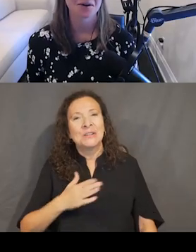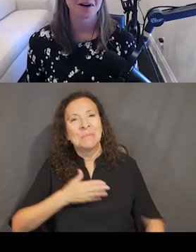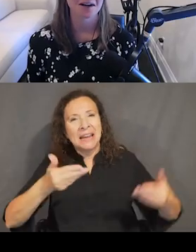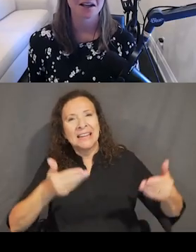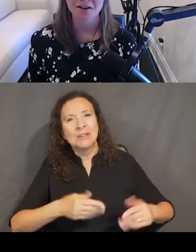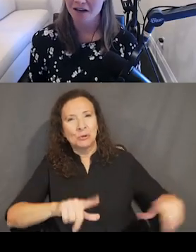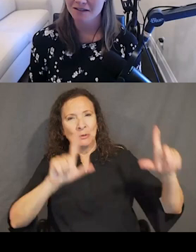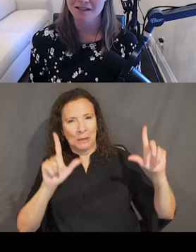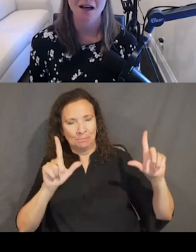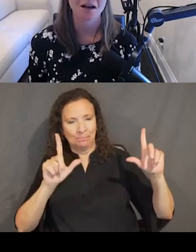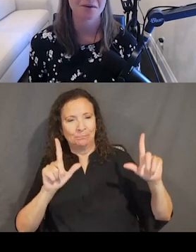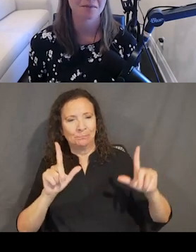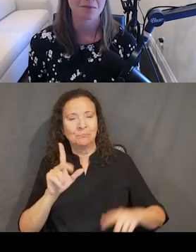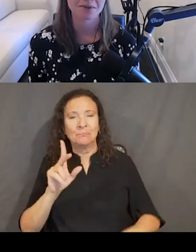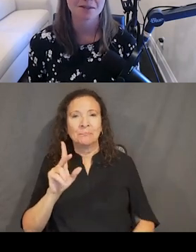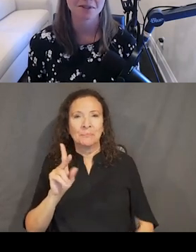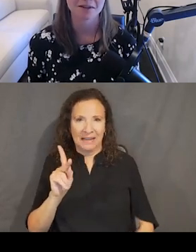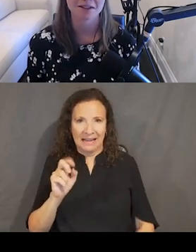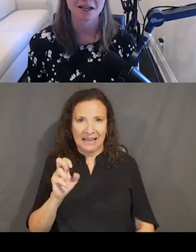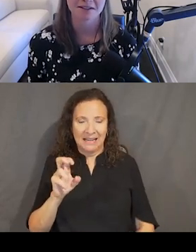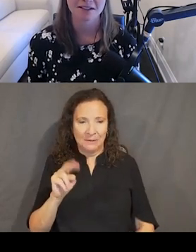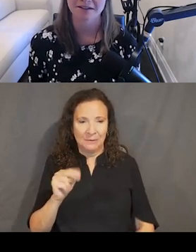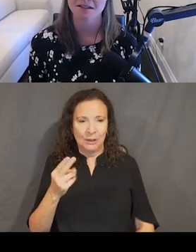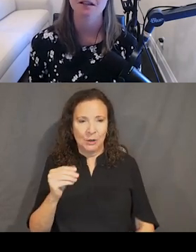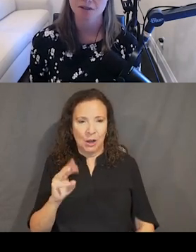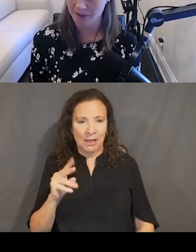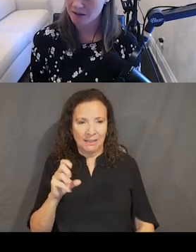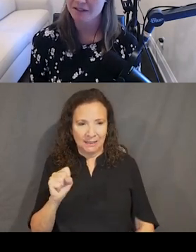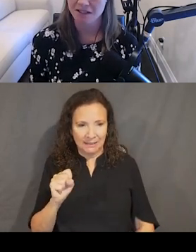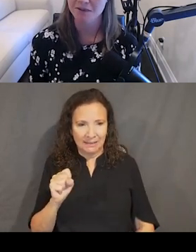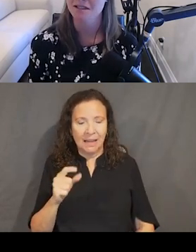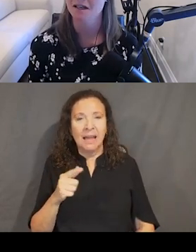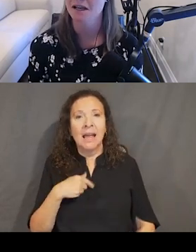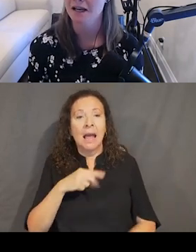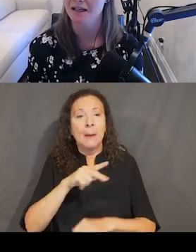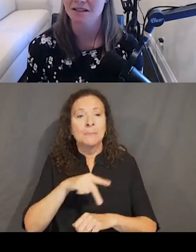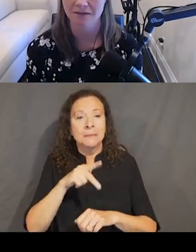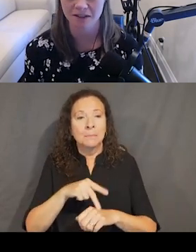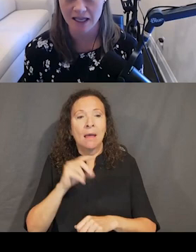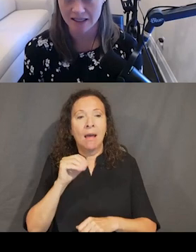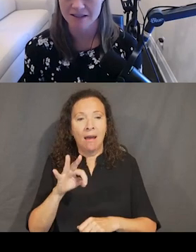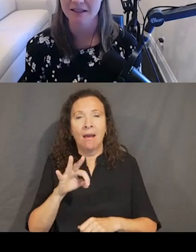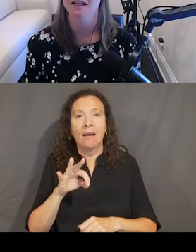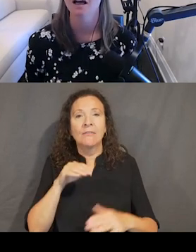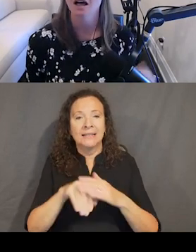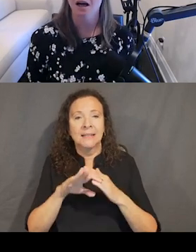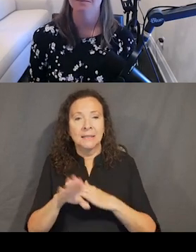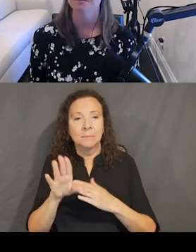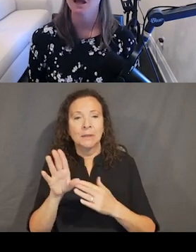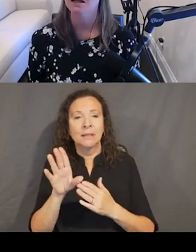So, Karen Hawkins, I'm Principal of Accessible Design at Level Access.